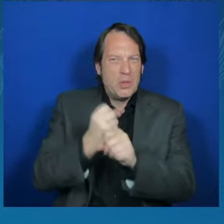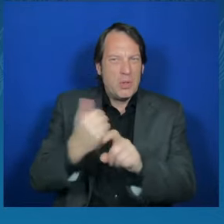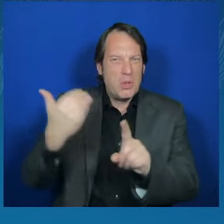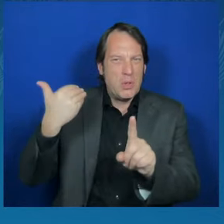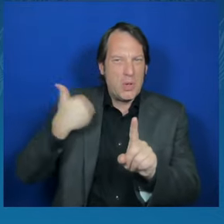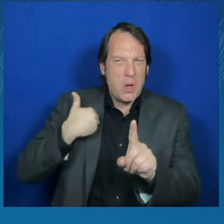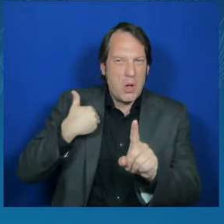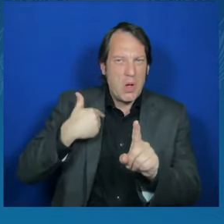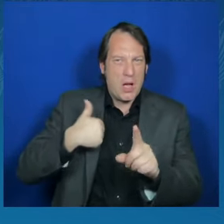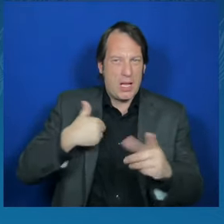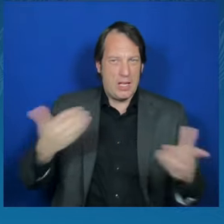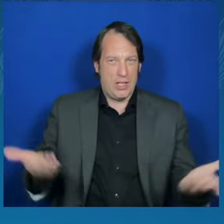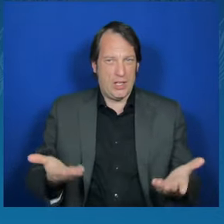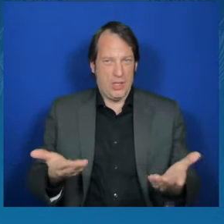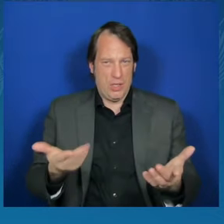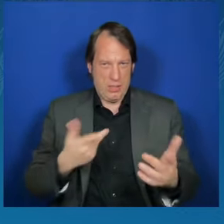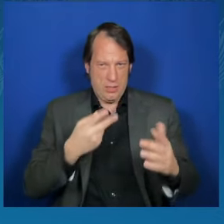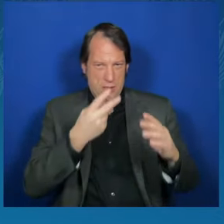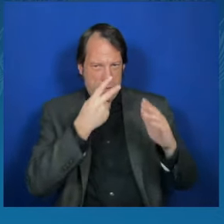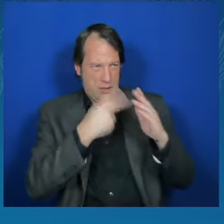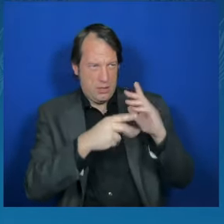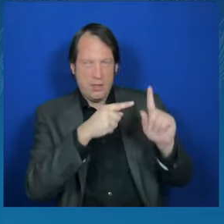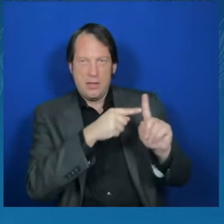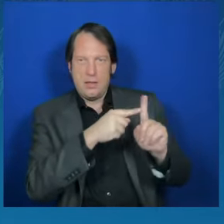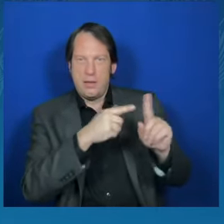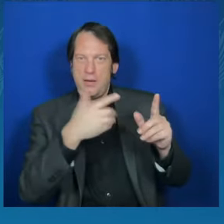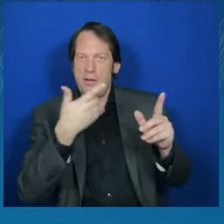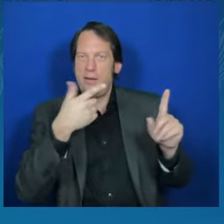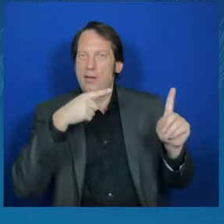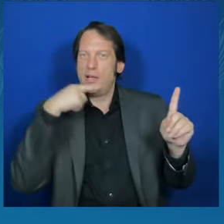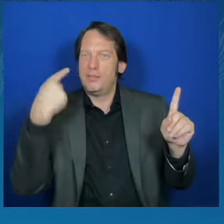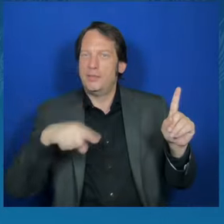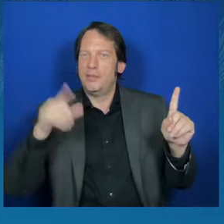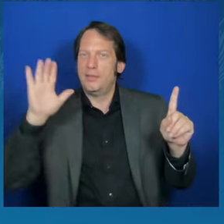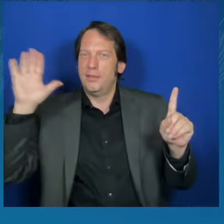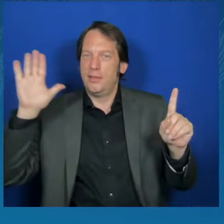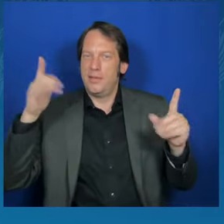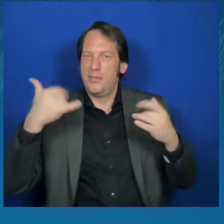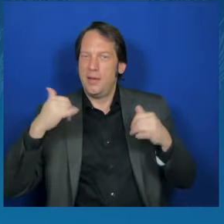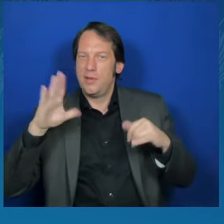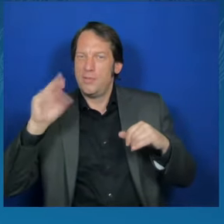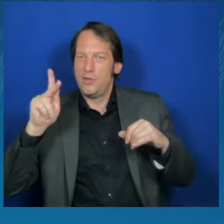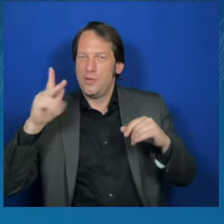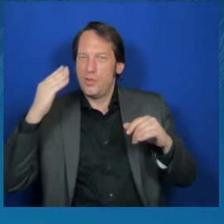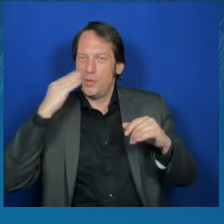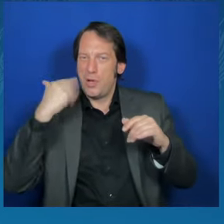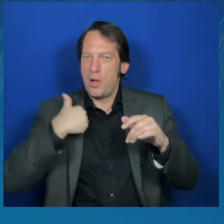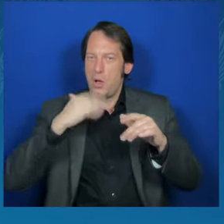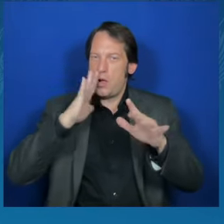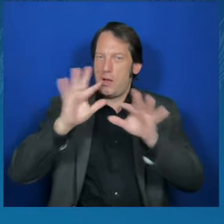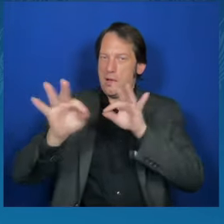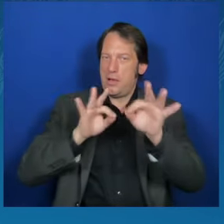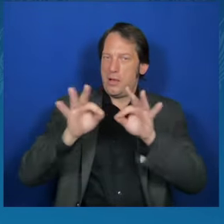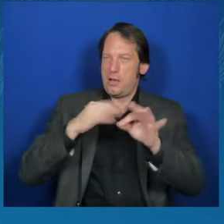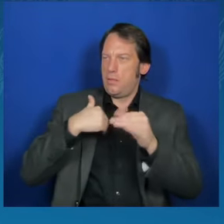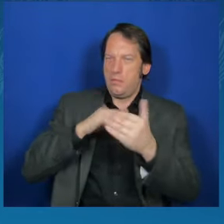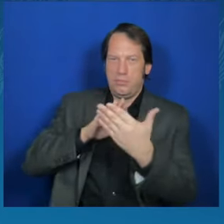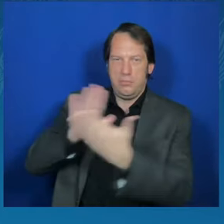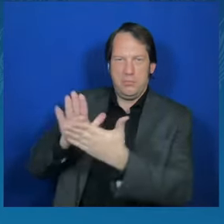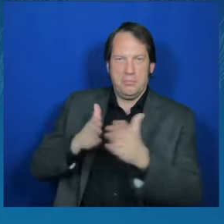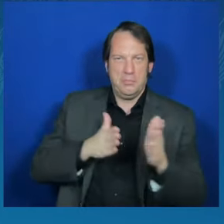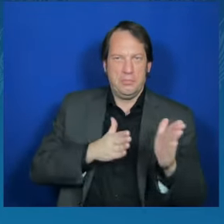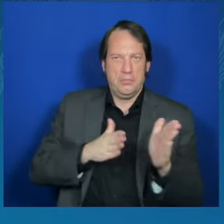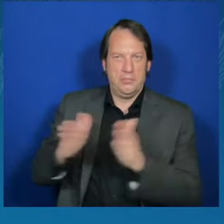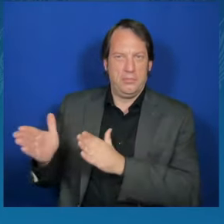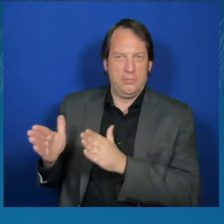steps the United States, along with our allies and partners, would take in response to their aggression. And I shared with the President